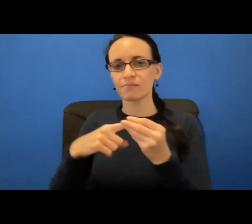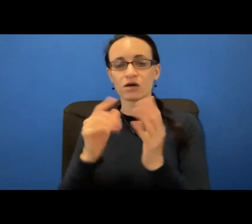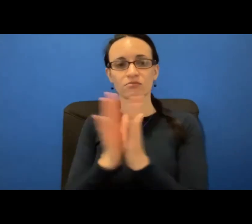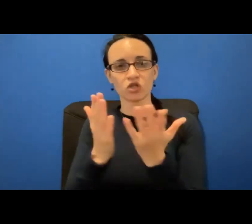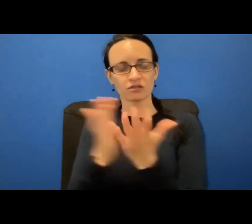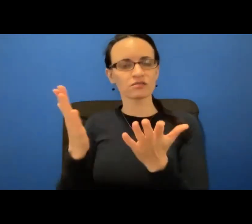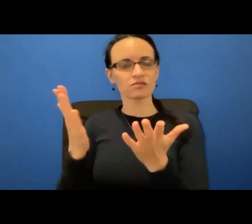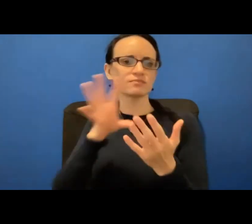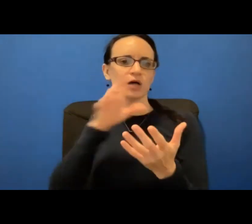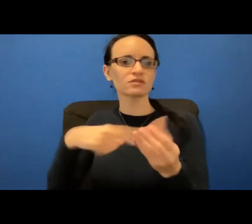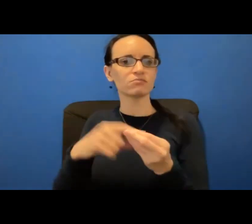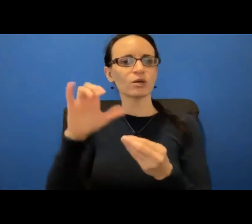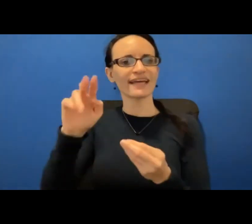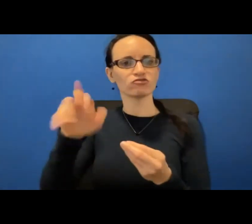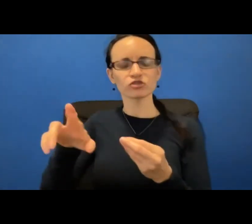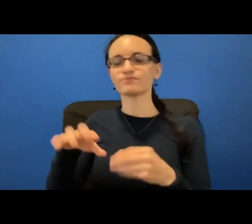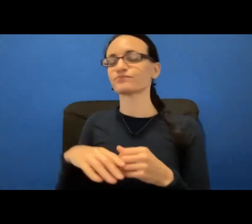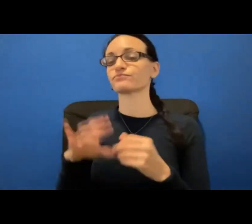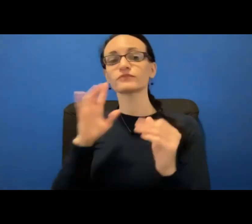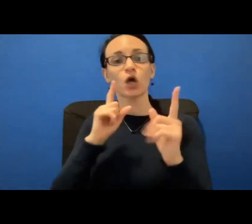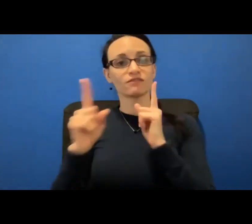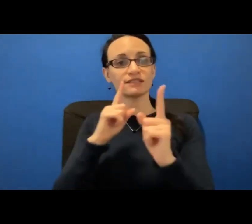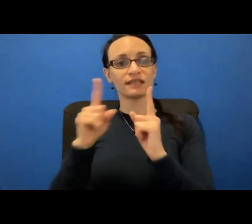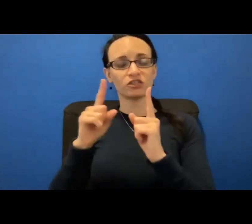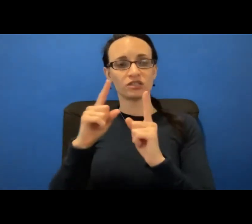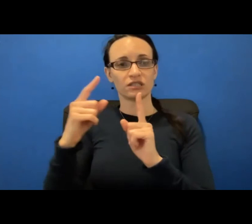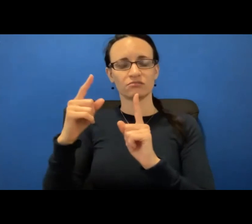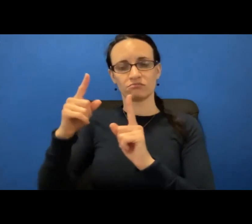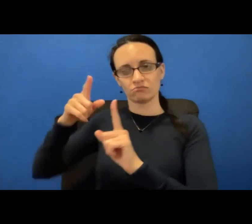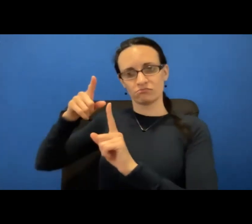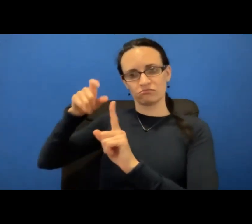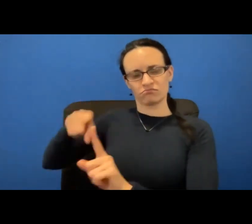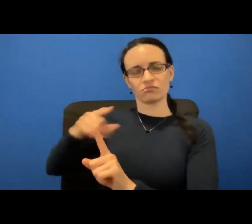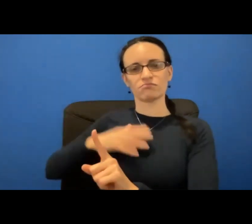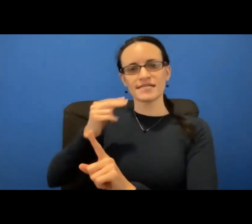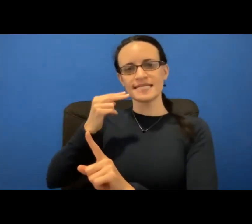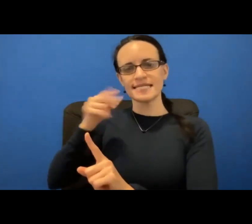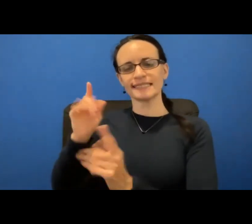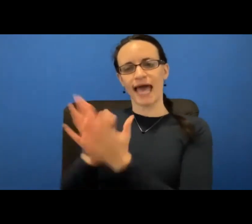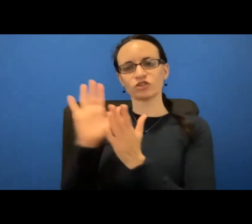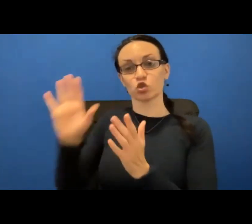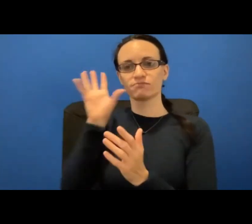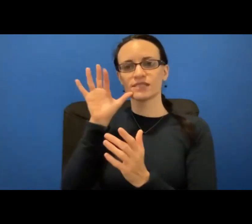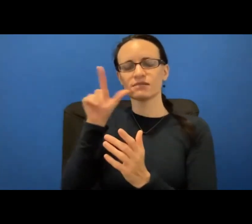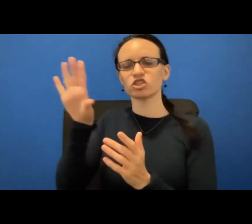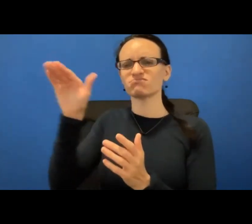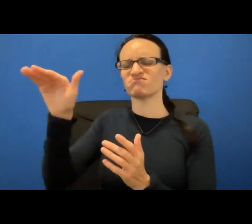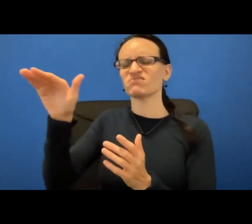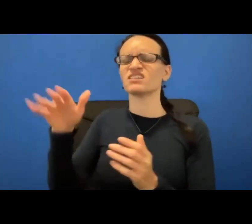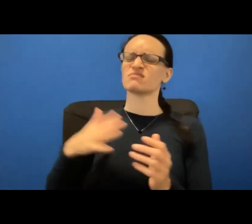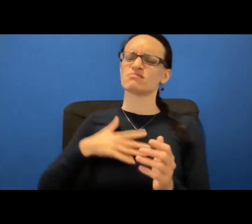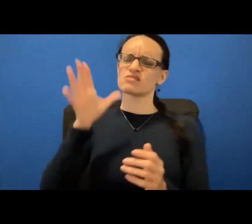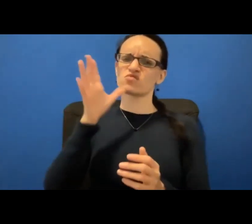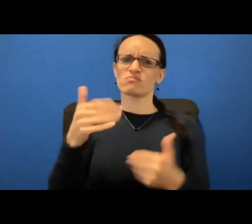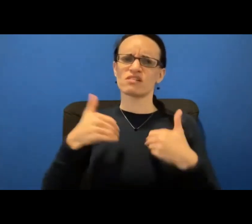cancer. And this conversation prompted my niece to ask her mom, she said, you know, did my grandmother have